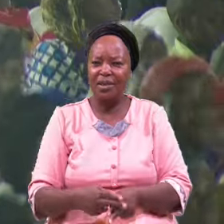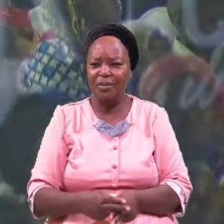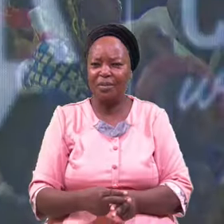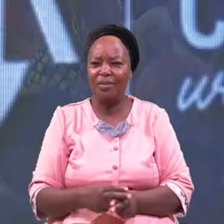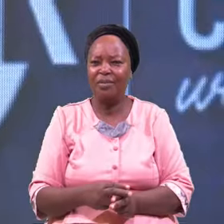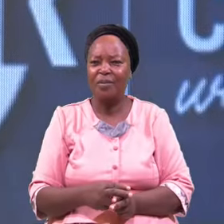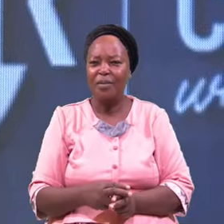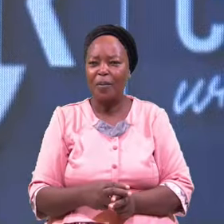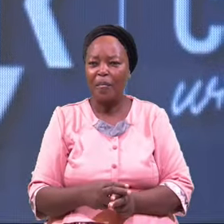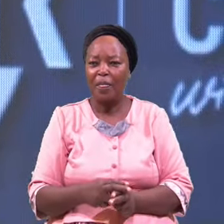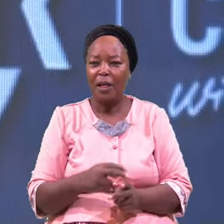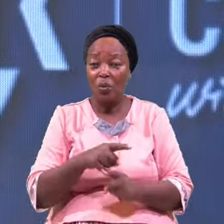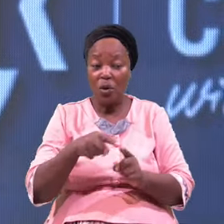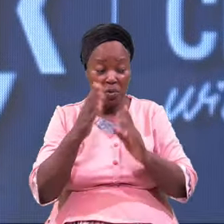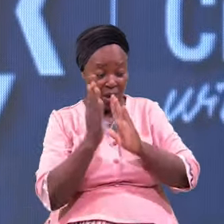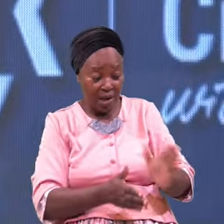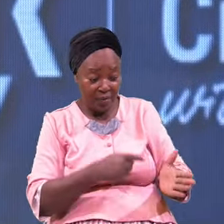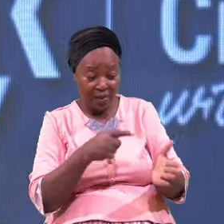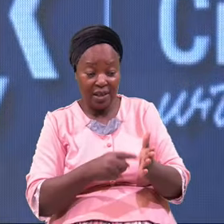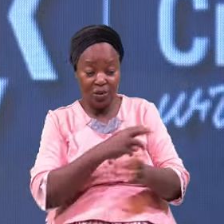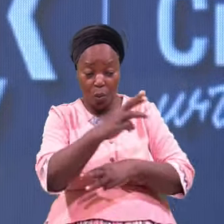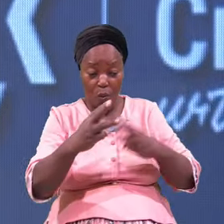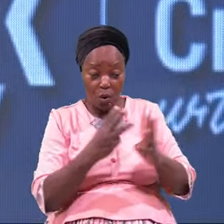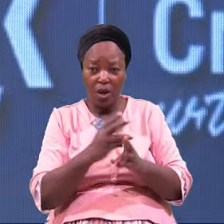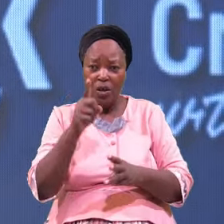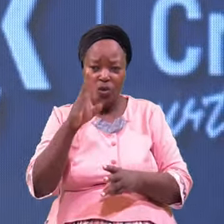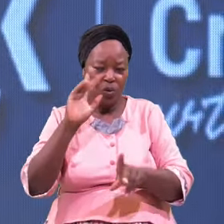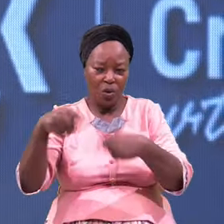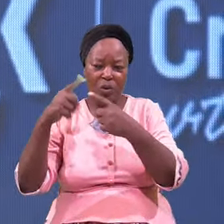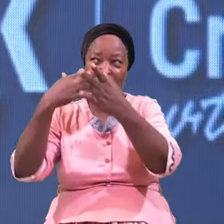When You Leave This World You Will Go To Heaven